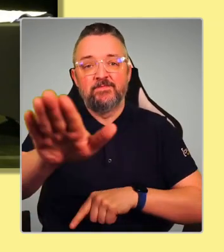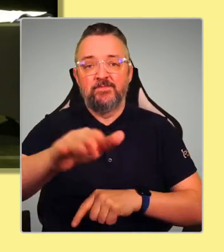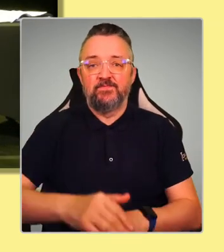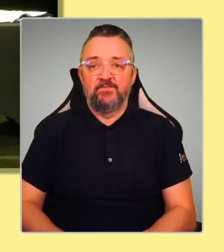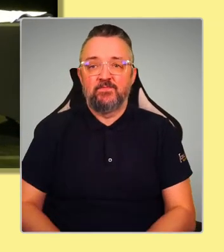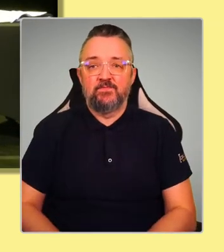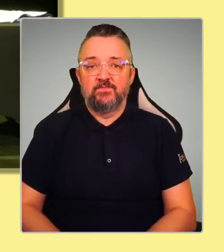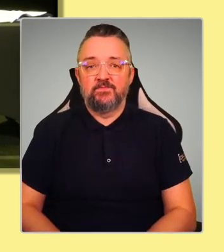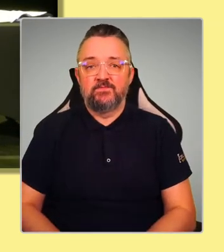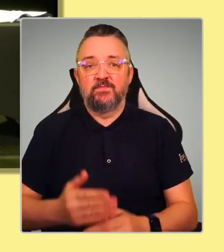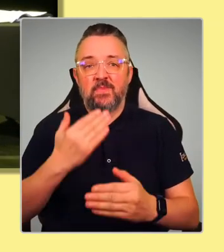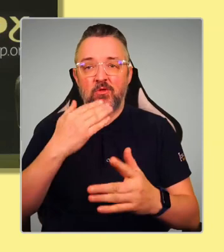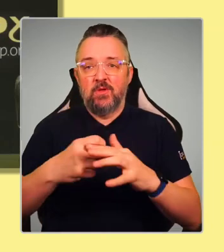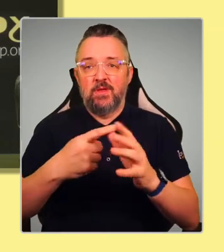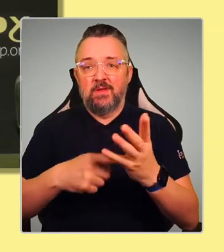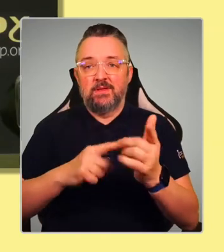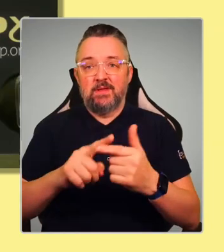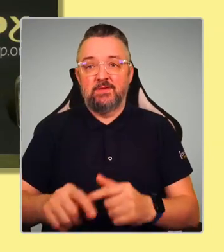Thanks very much.